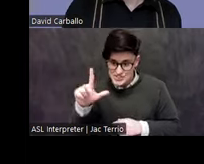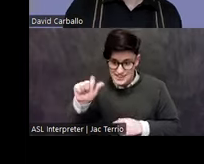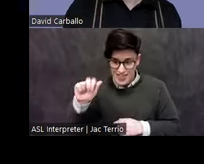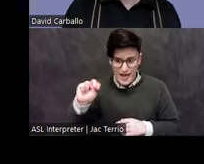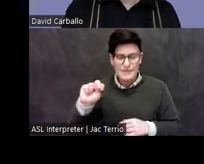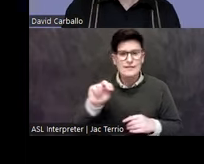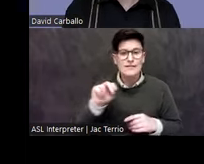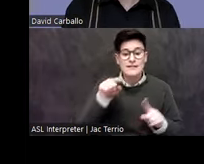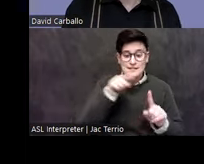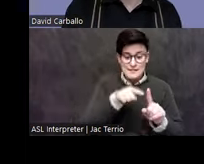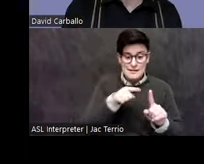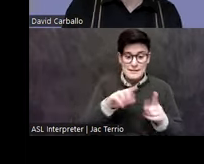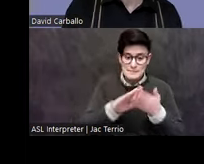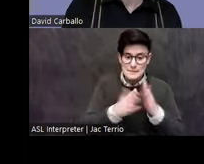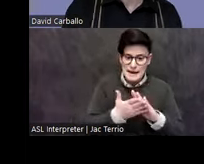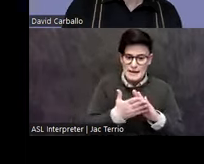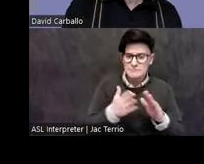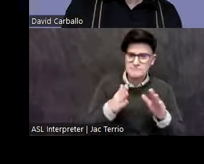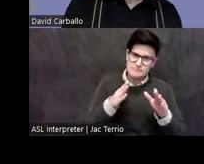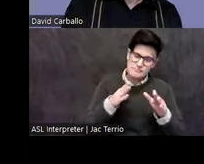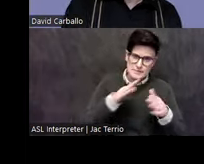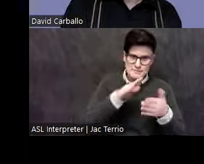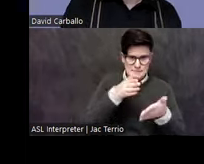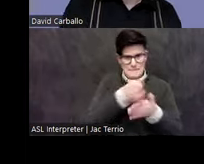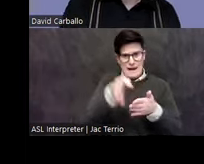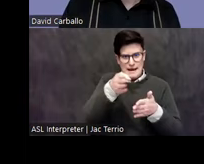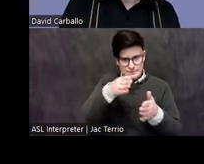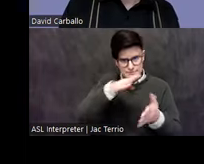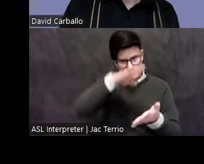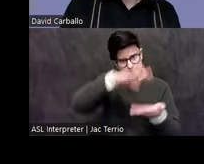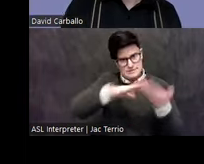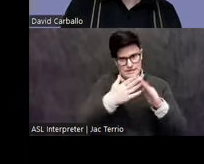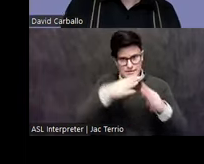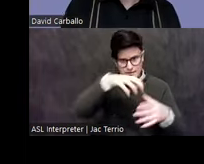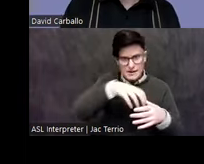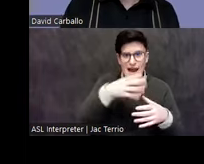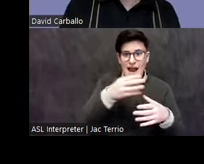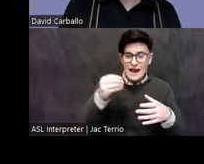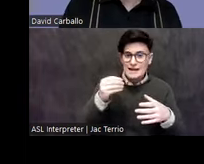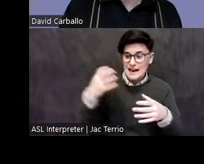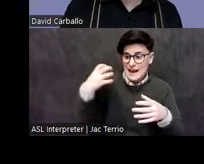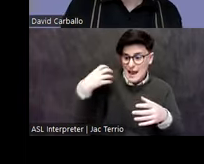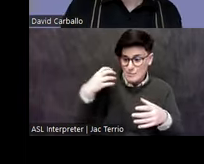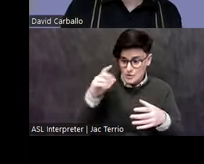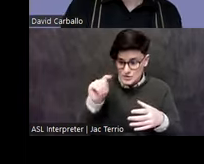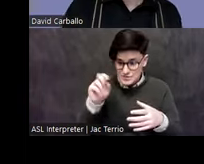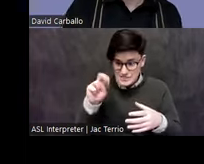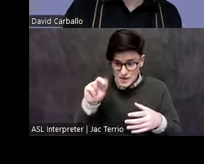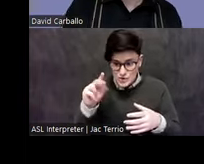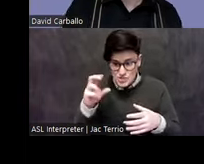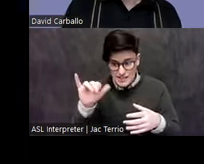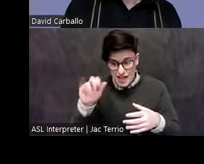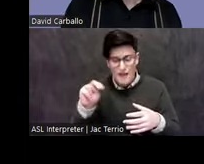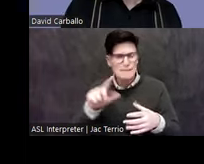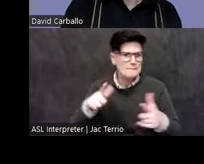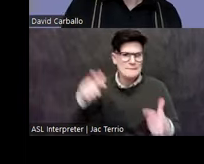group of the group that we call Aztec. And their capital city of Tenochtitlan was the largest in the Americas at its